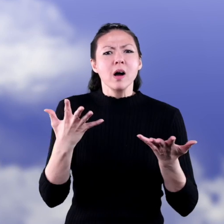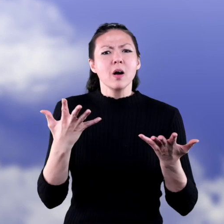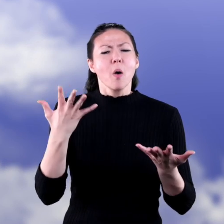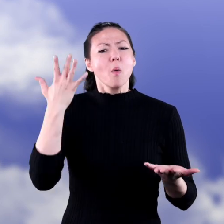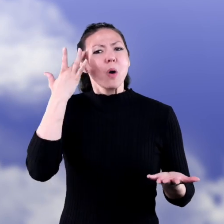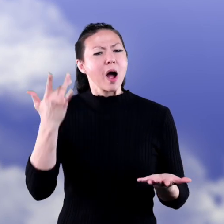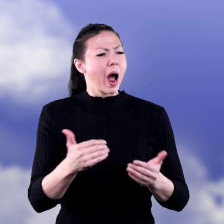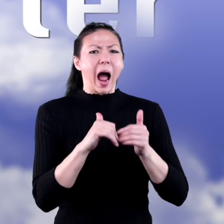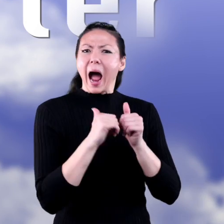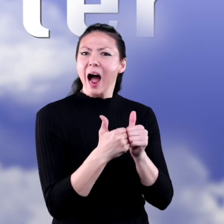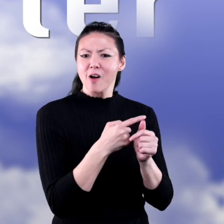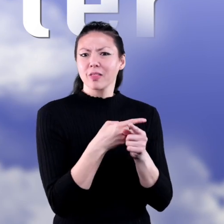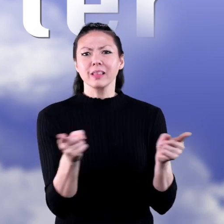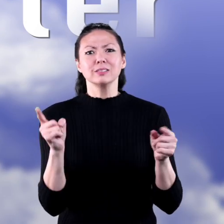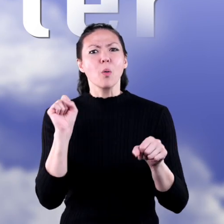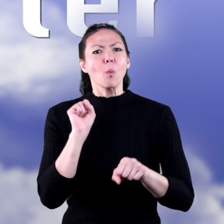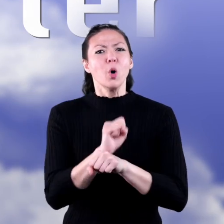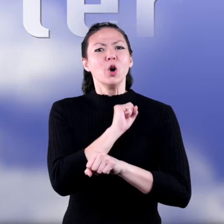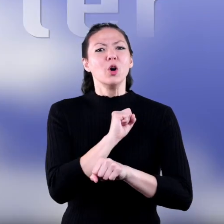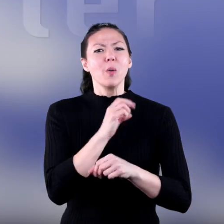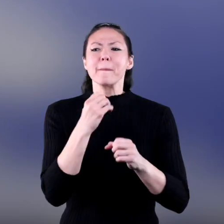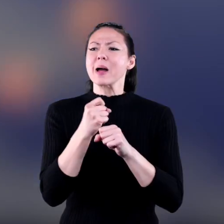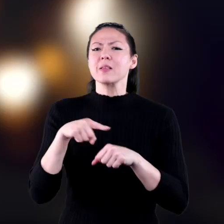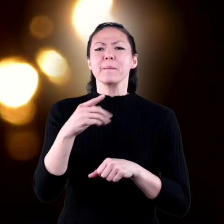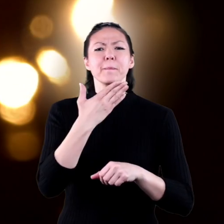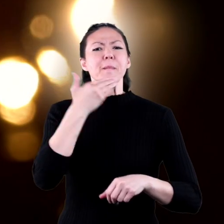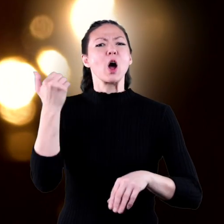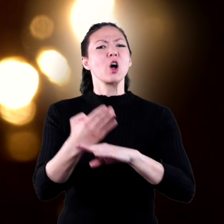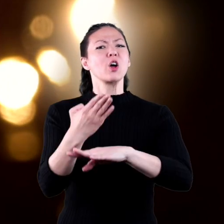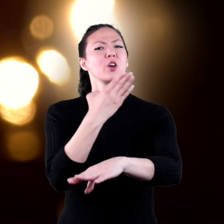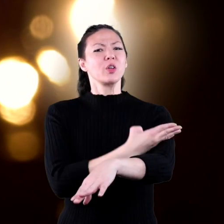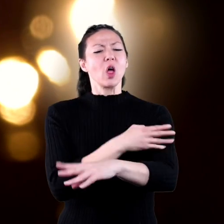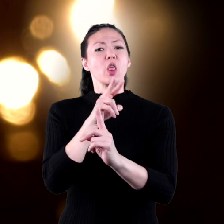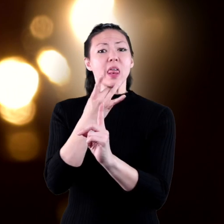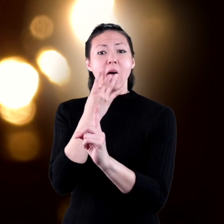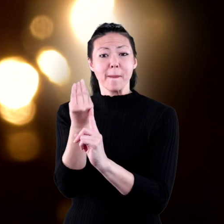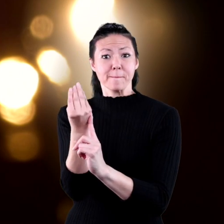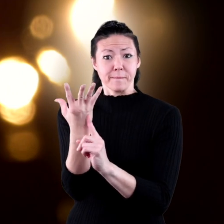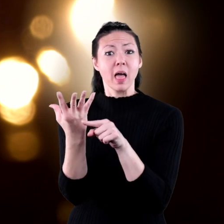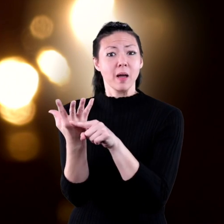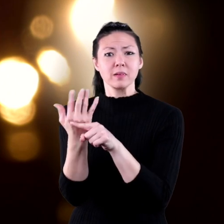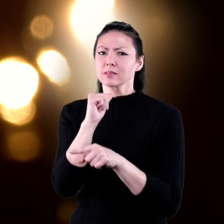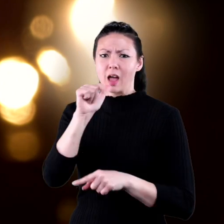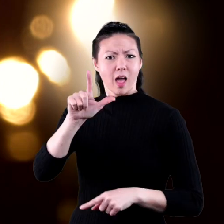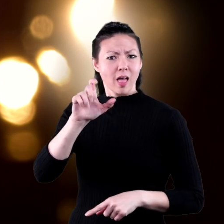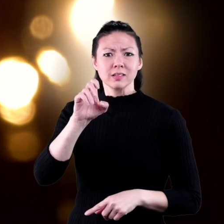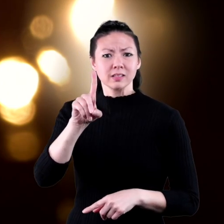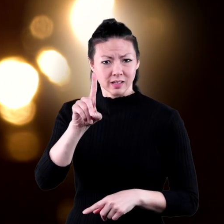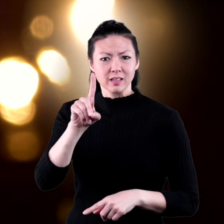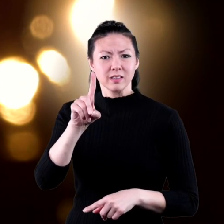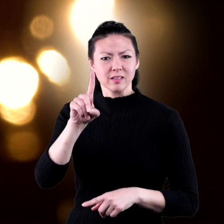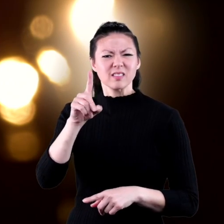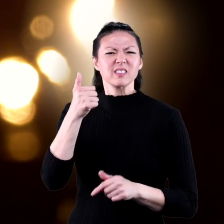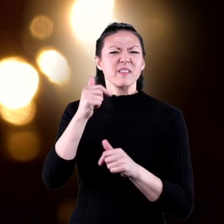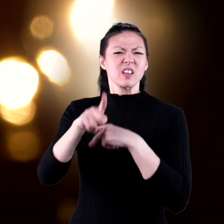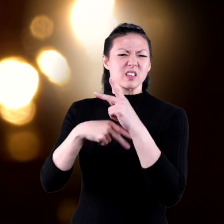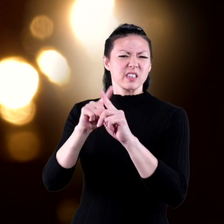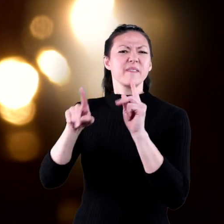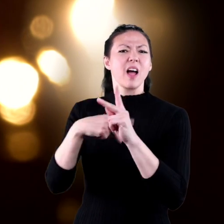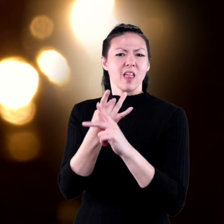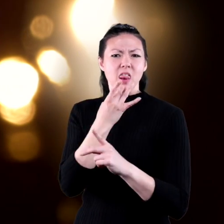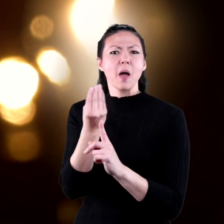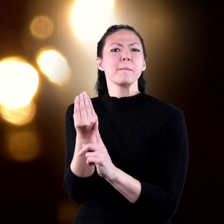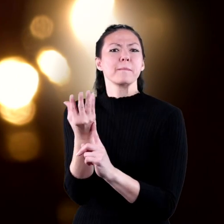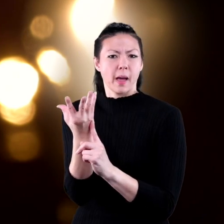and how things work, and to make them work better. Look at a light bulb, not an LED, but an incandescent light